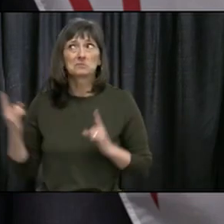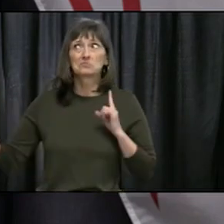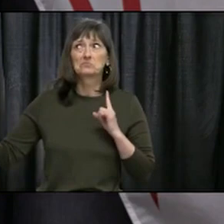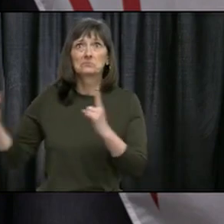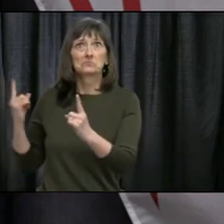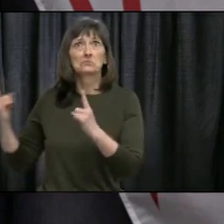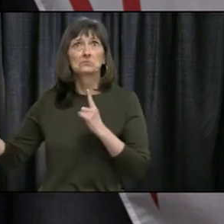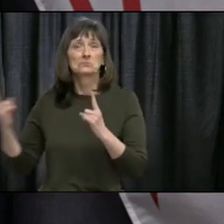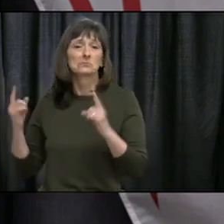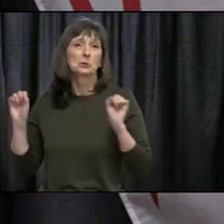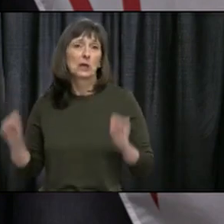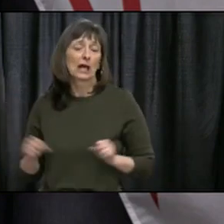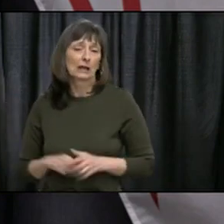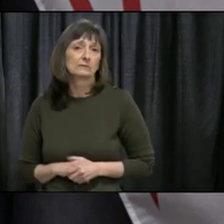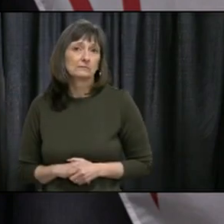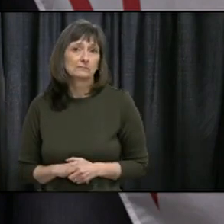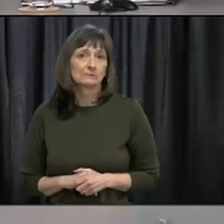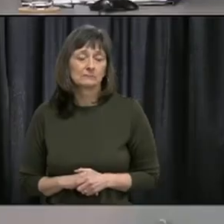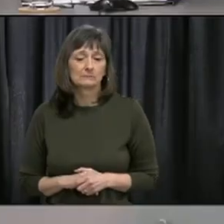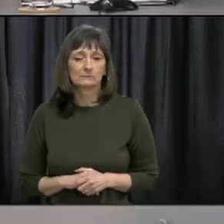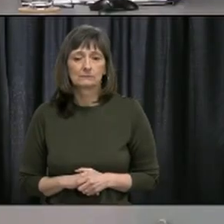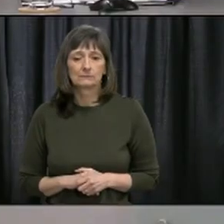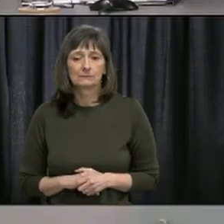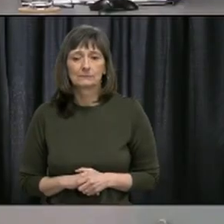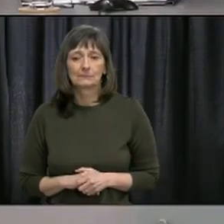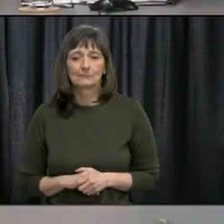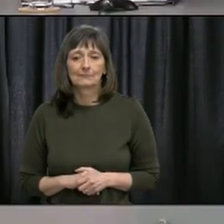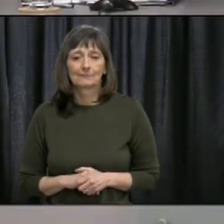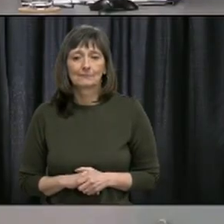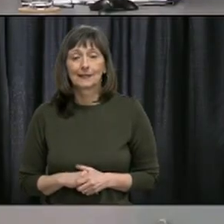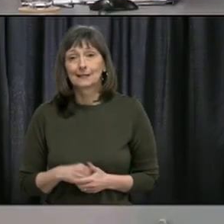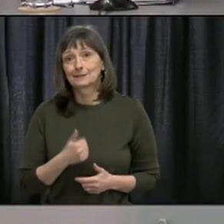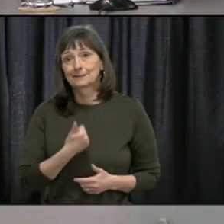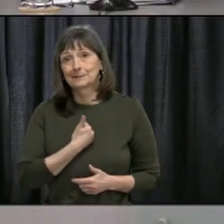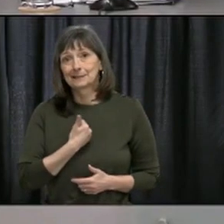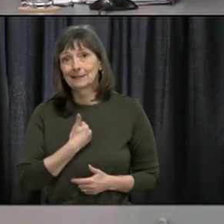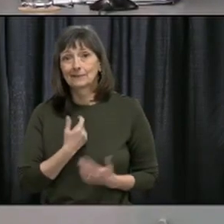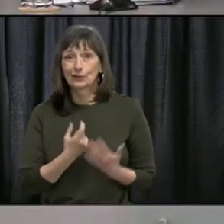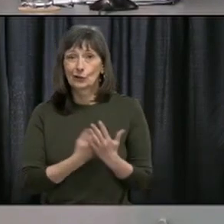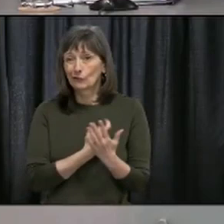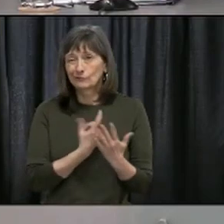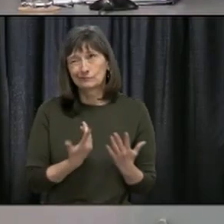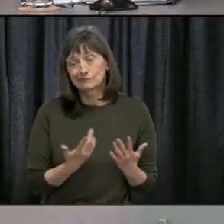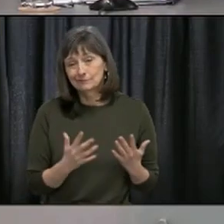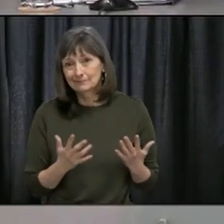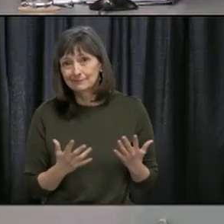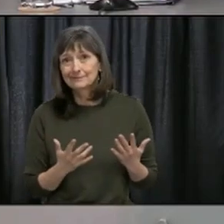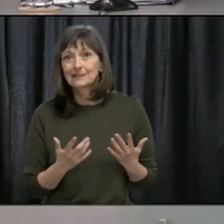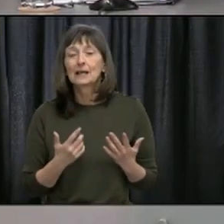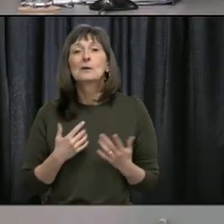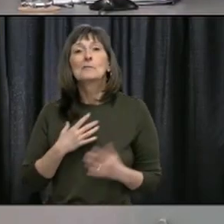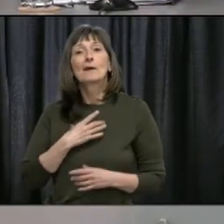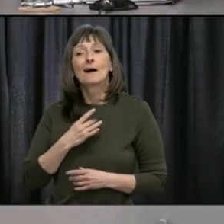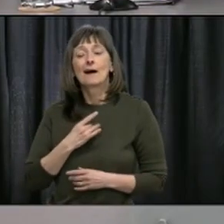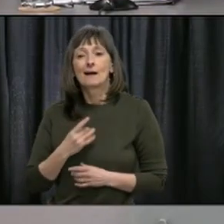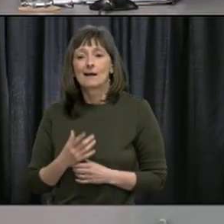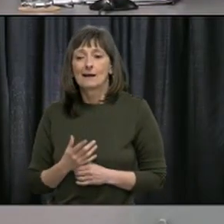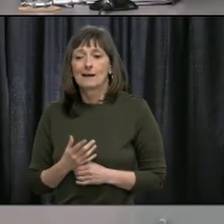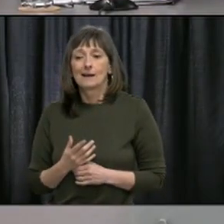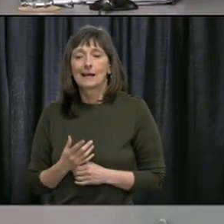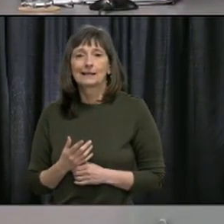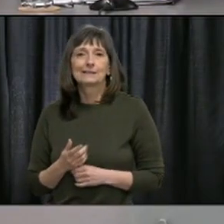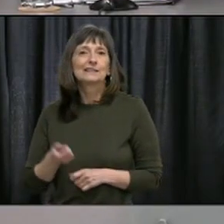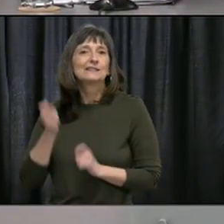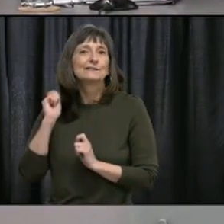something that is quite doable. I think for me, as someone who, not so much of a golfer or someone that likes to spend some time on a